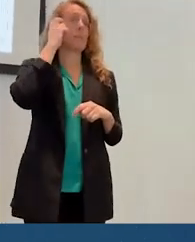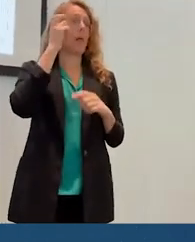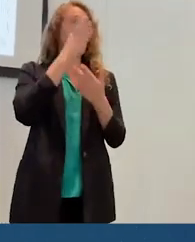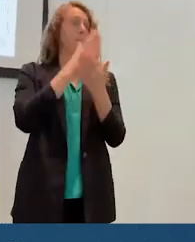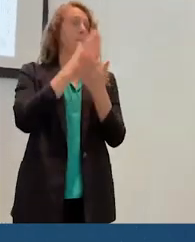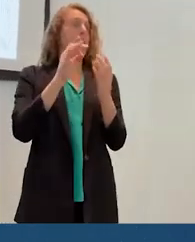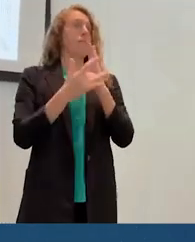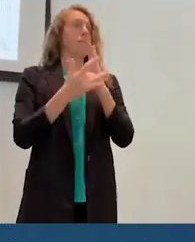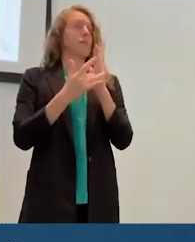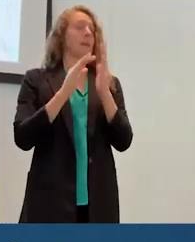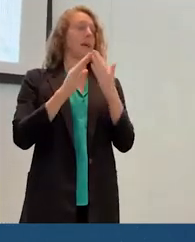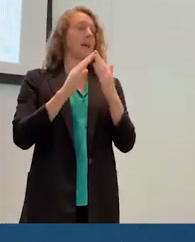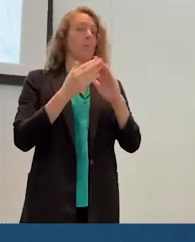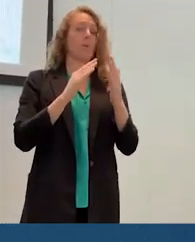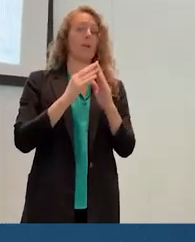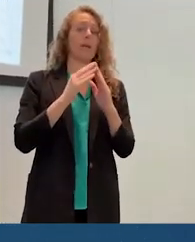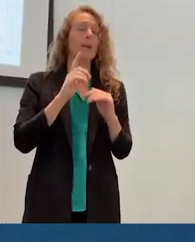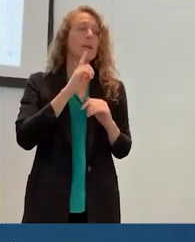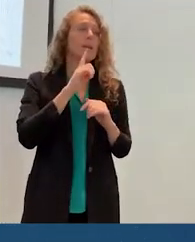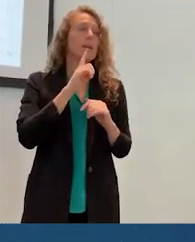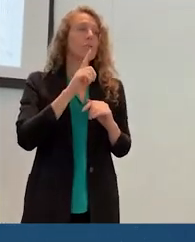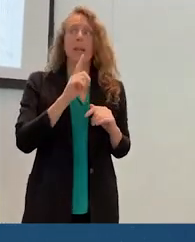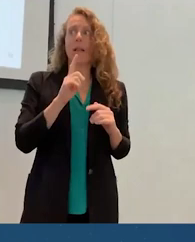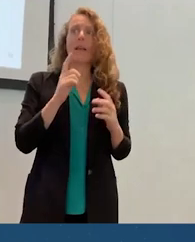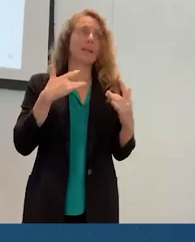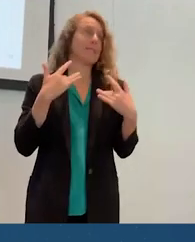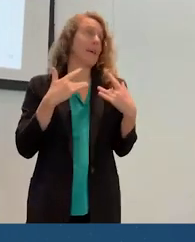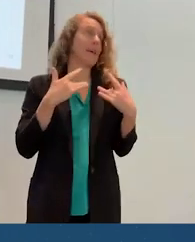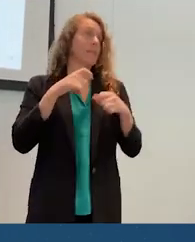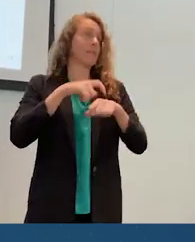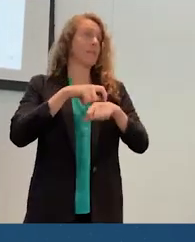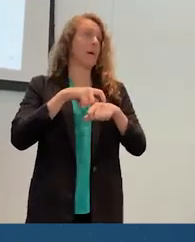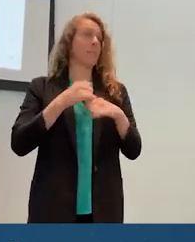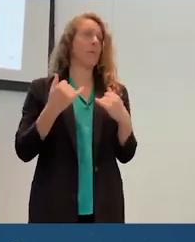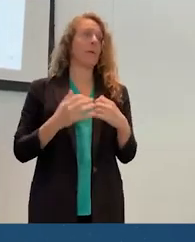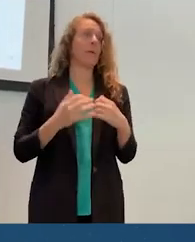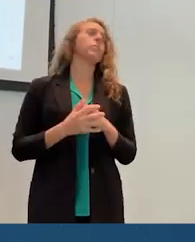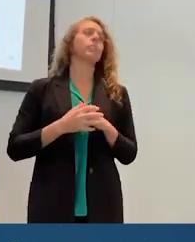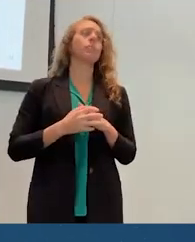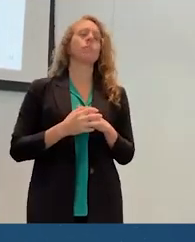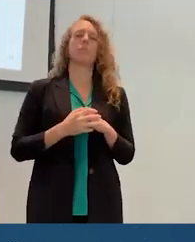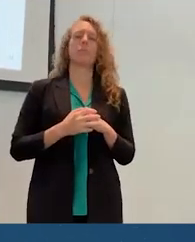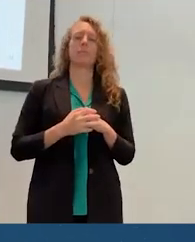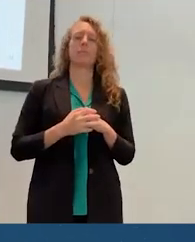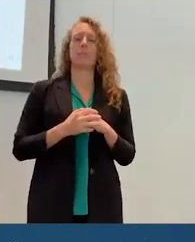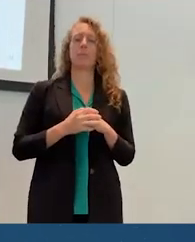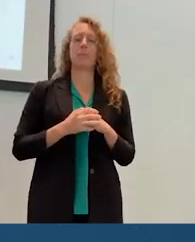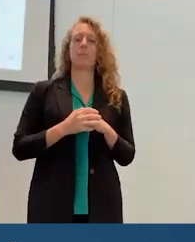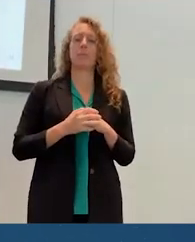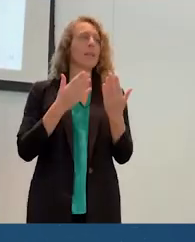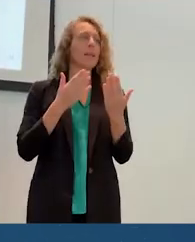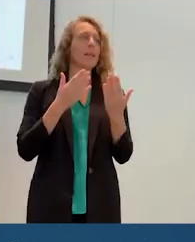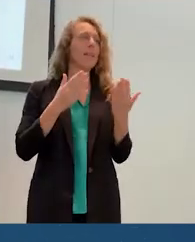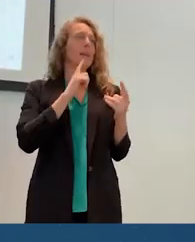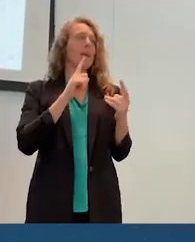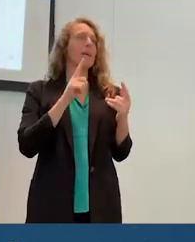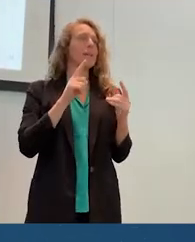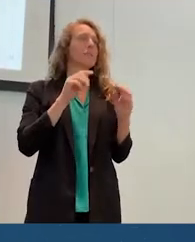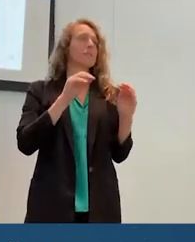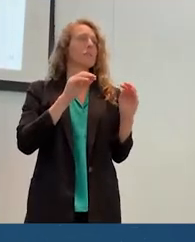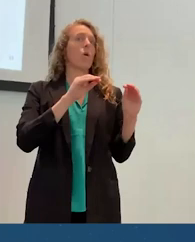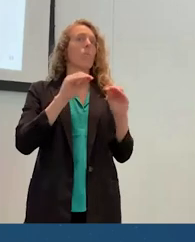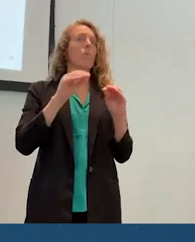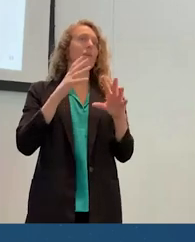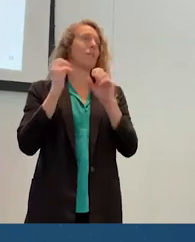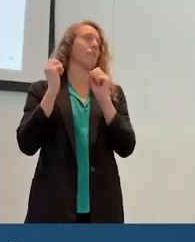unbelievably, extremely exciting time. Absolutely. Things are, I think, moving faster than they have been in a